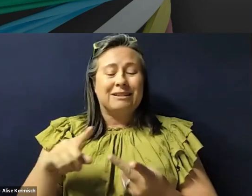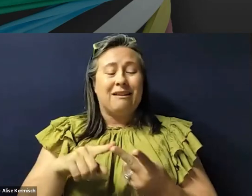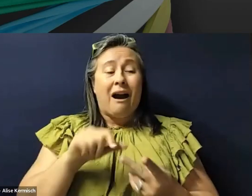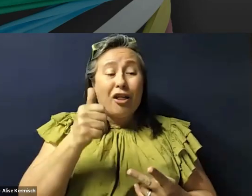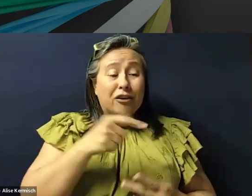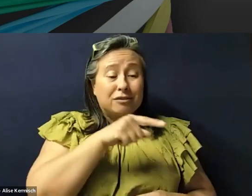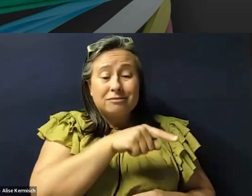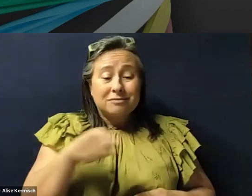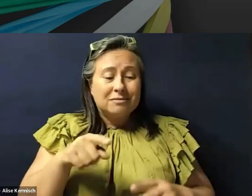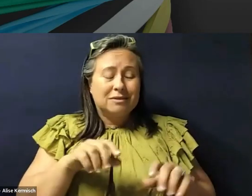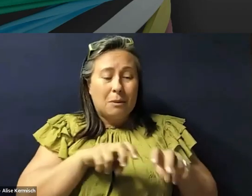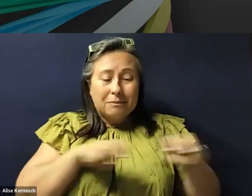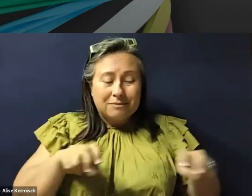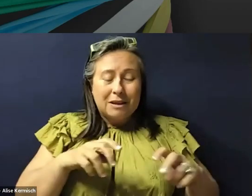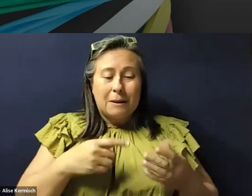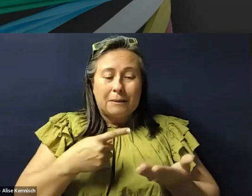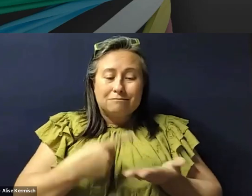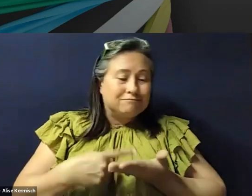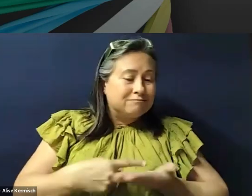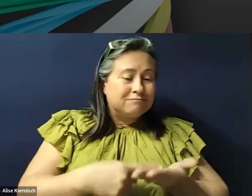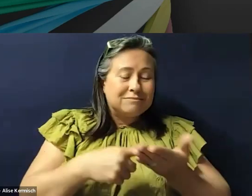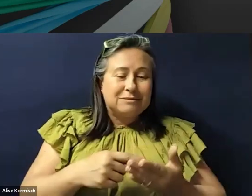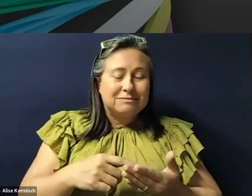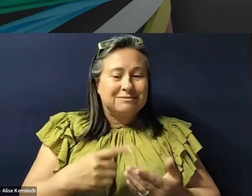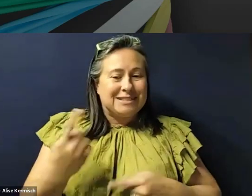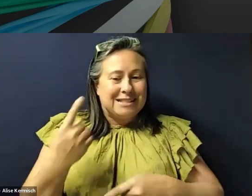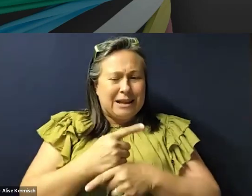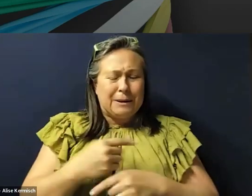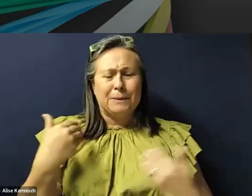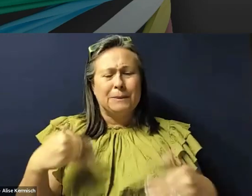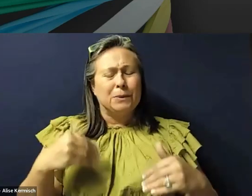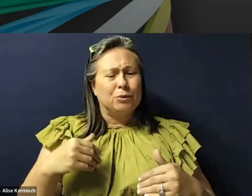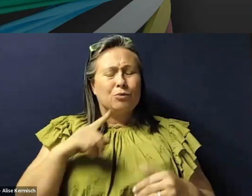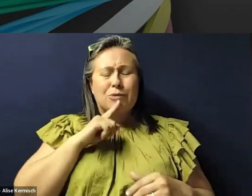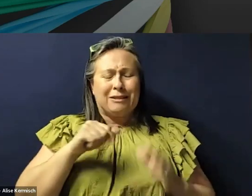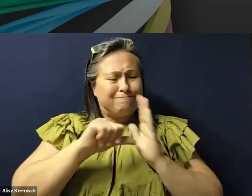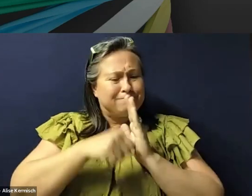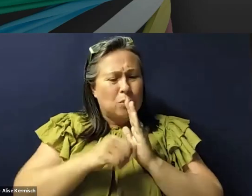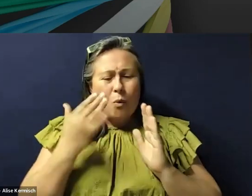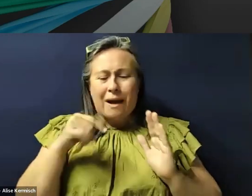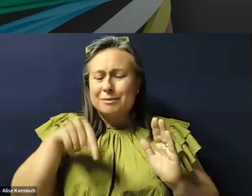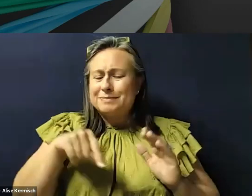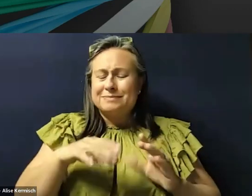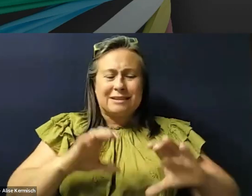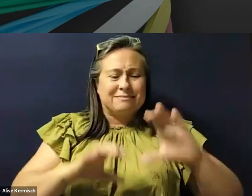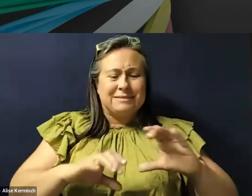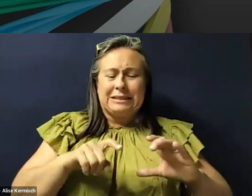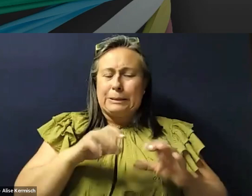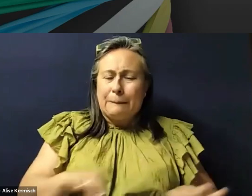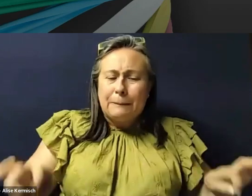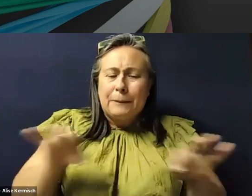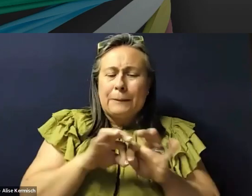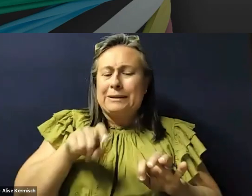presentations we've had really, uh, earlier today really underscore why these conversations need to have, uh, need to happen